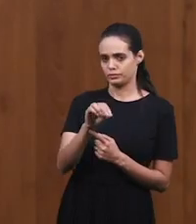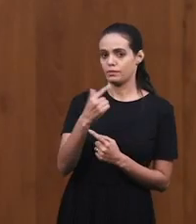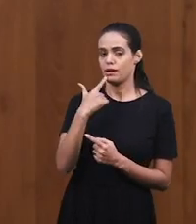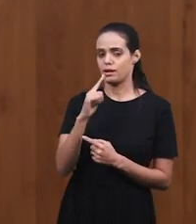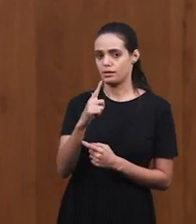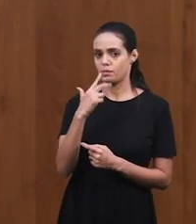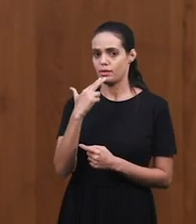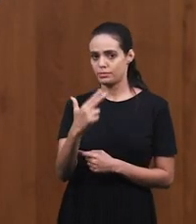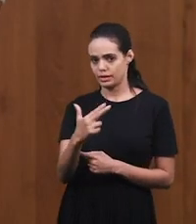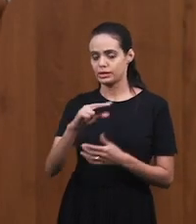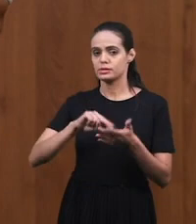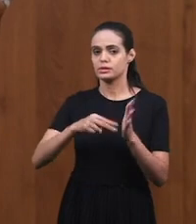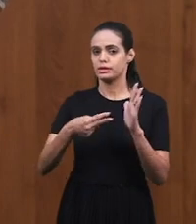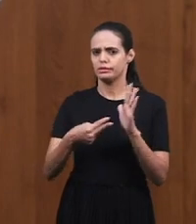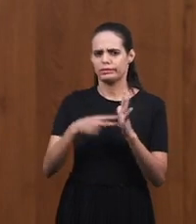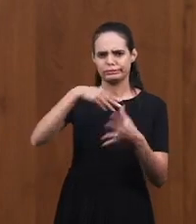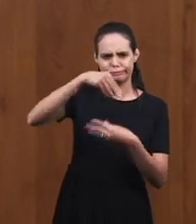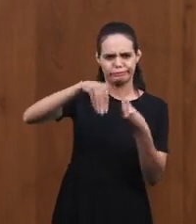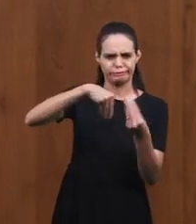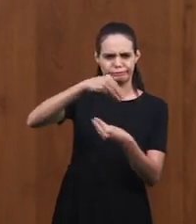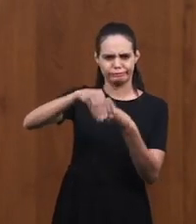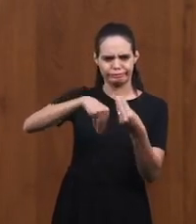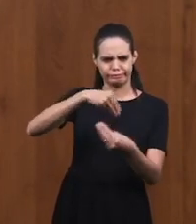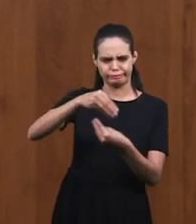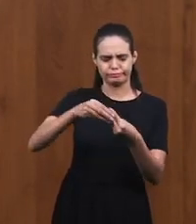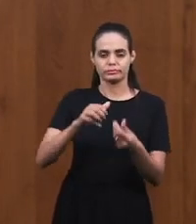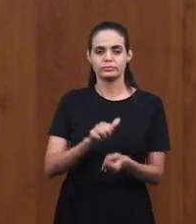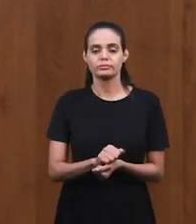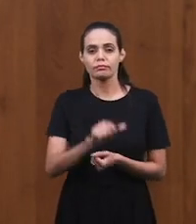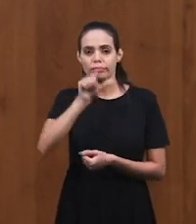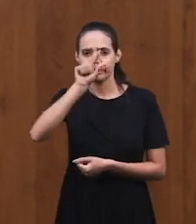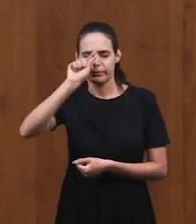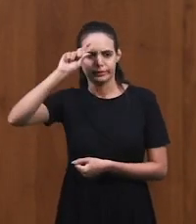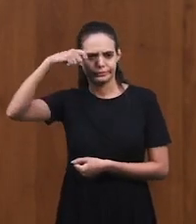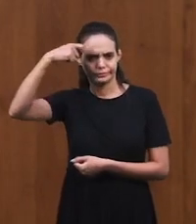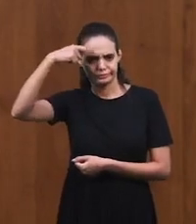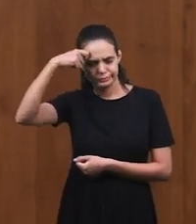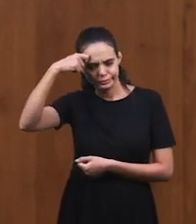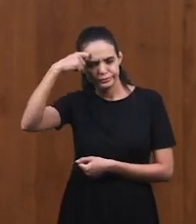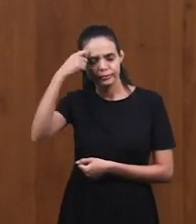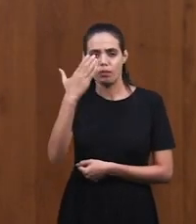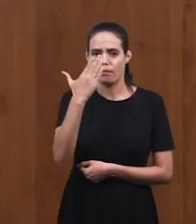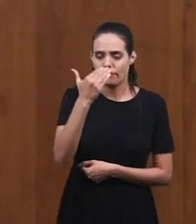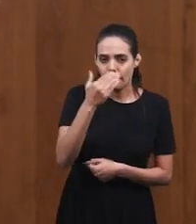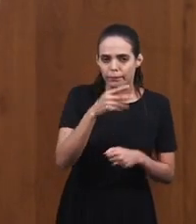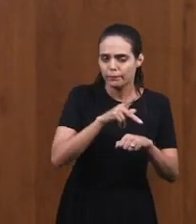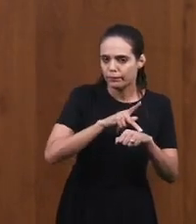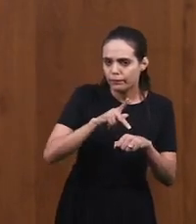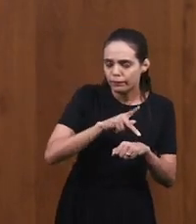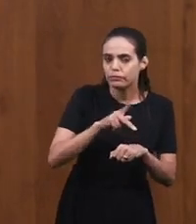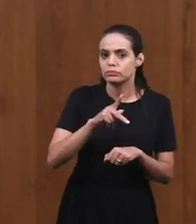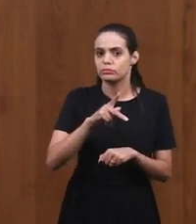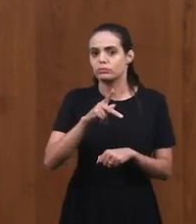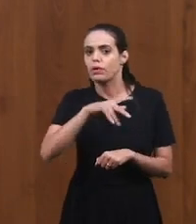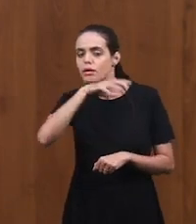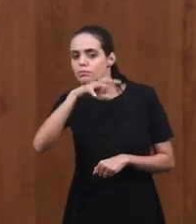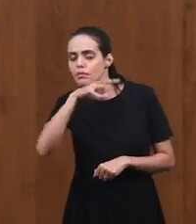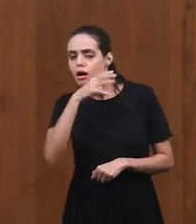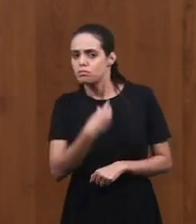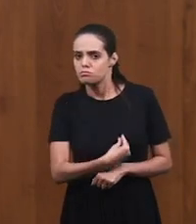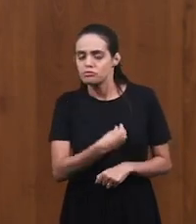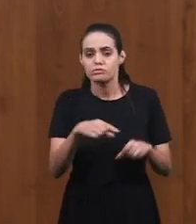Raven. The word means a mixture. Because he eats clean things.